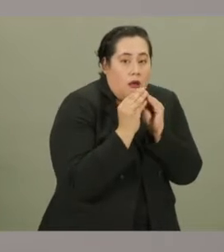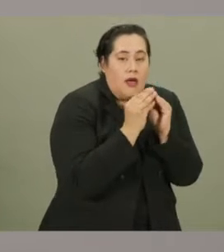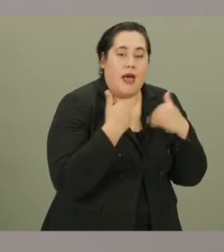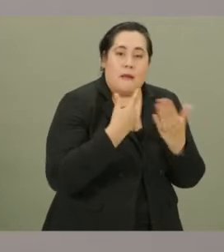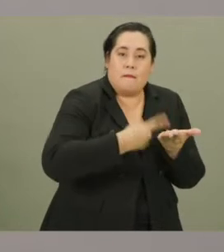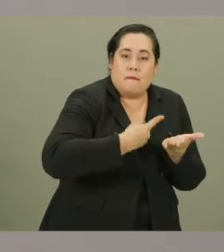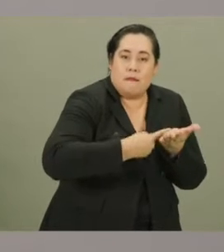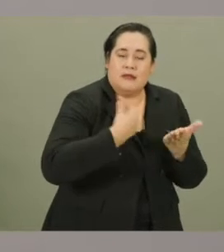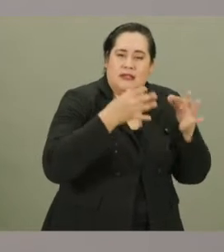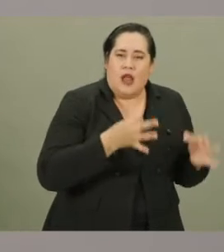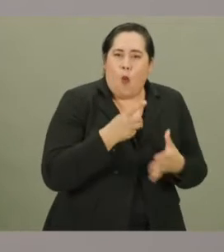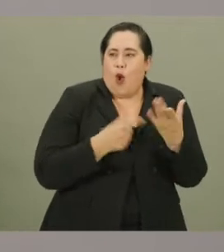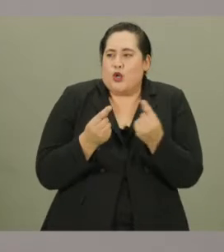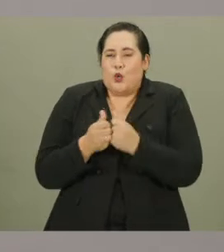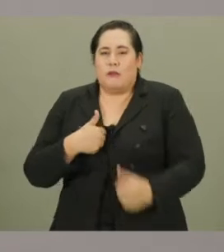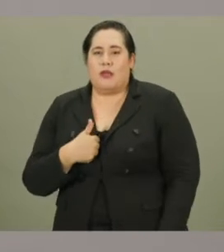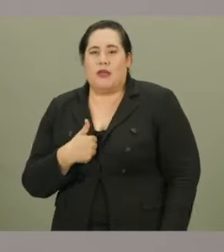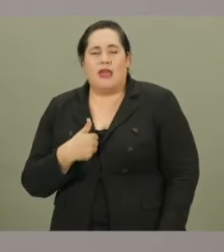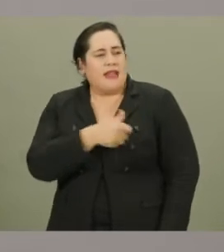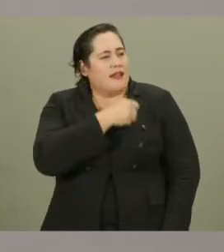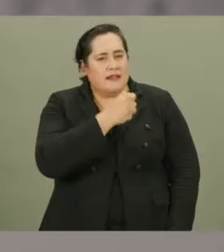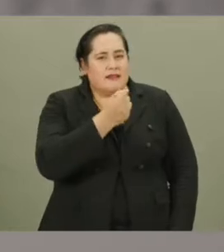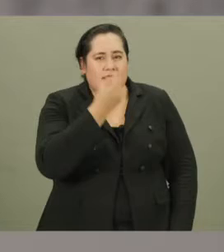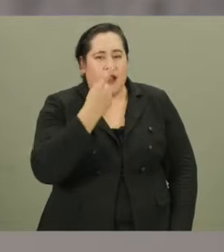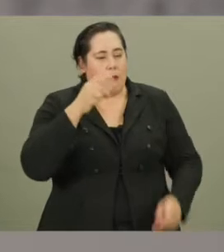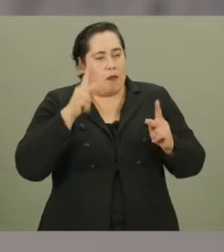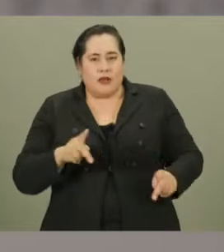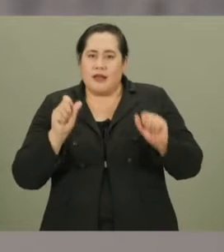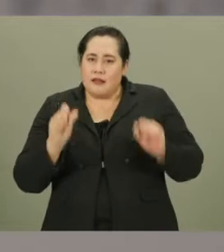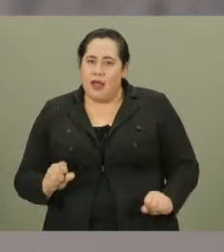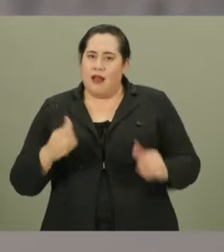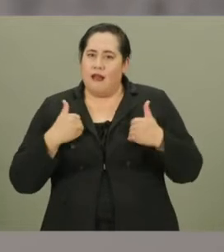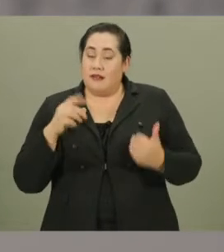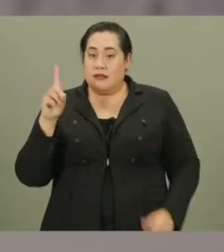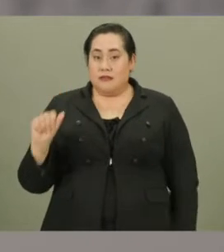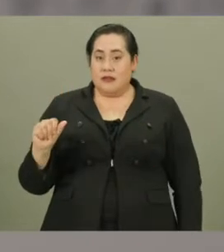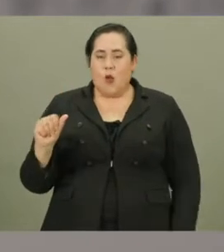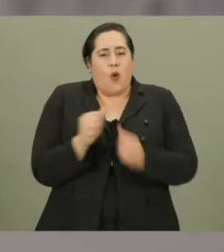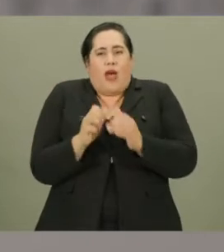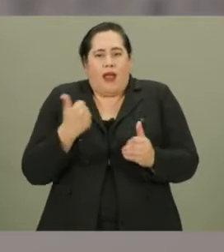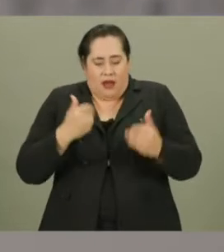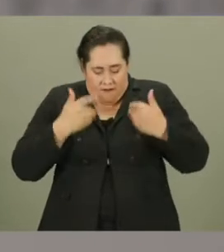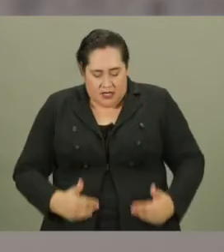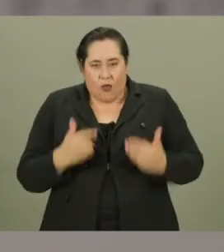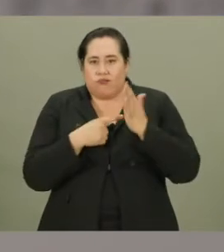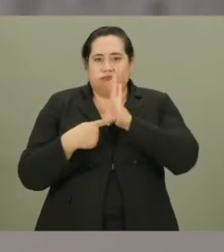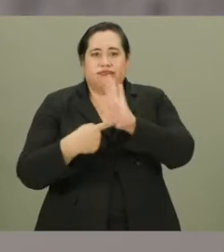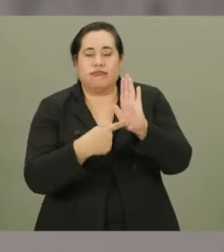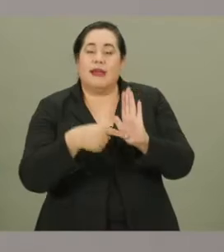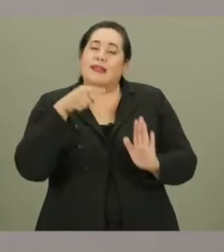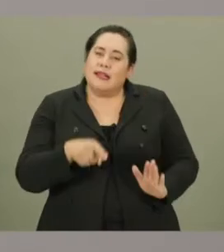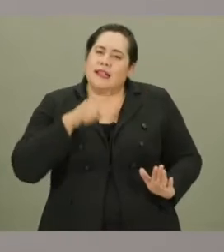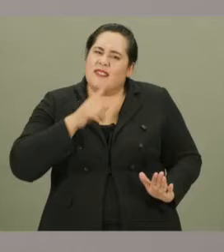together and had a meeting to decide what to do with me. They didn't understand that a person can be disabled without any physical